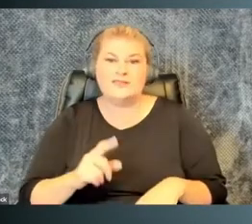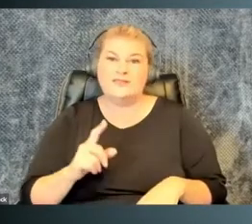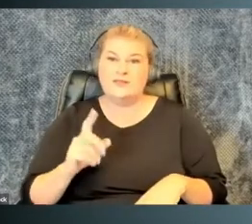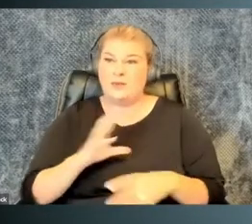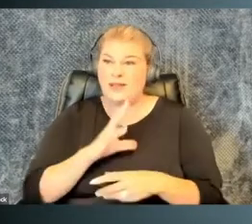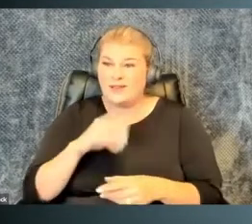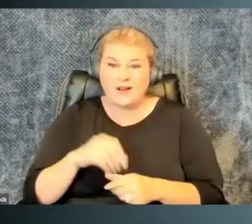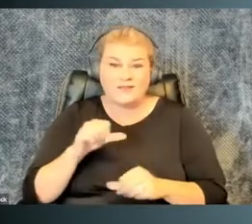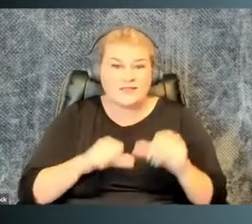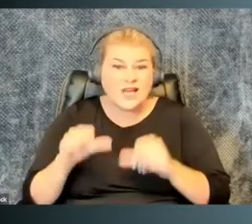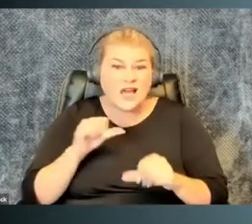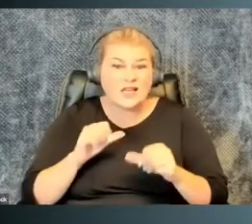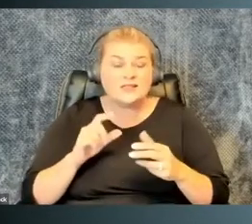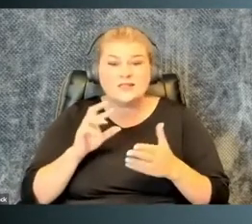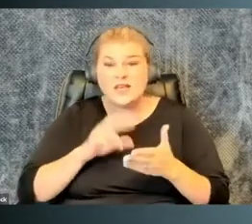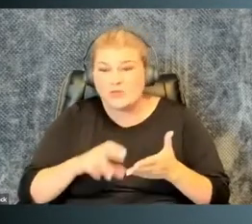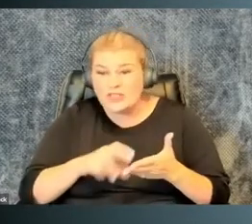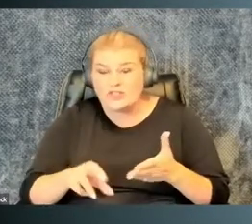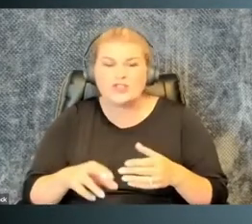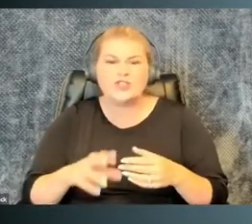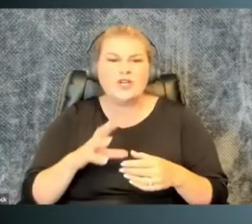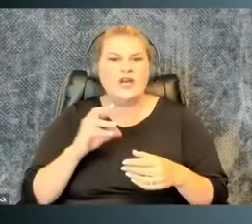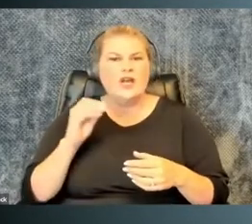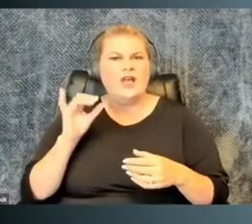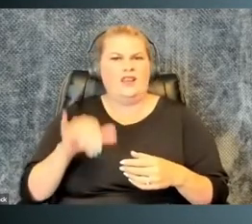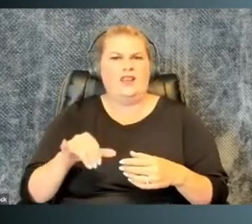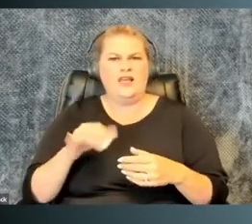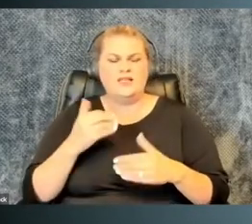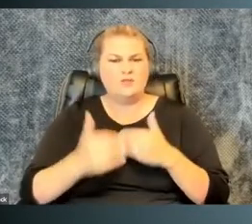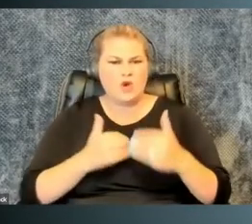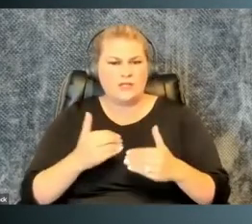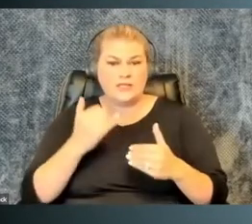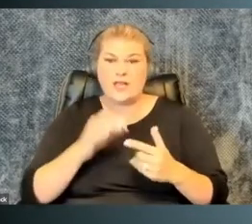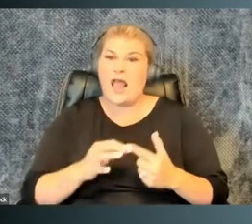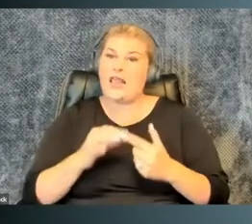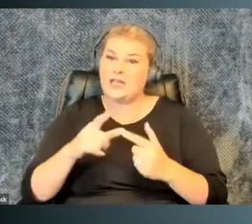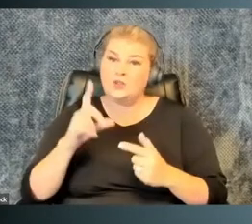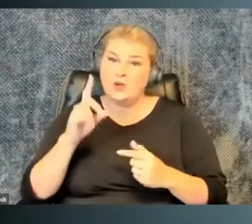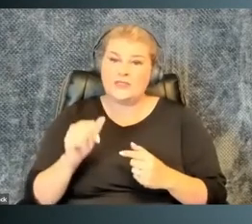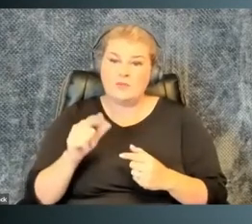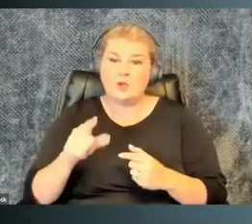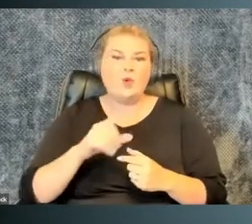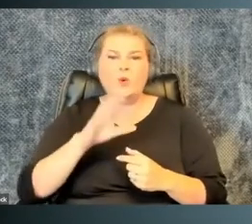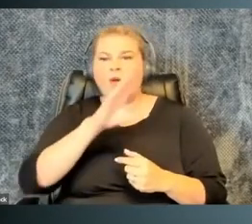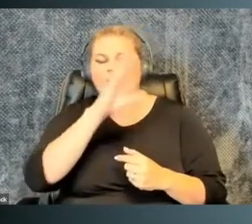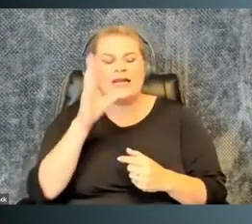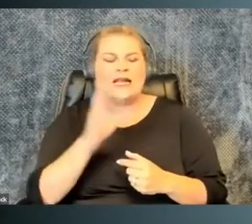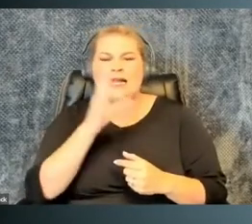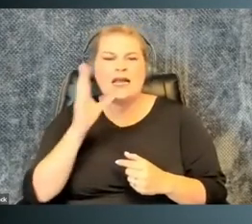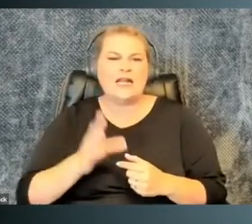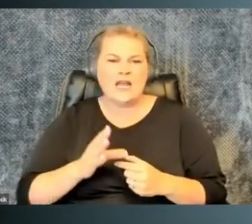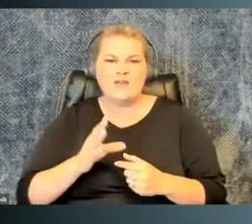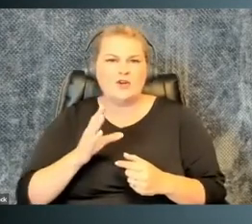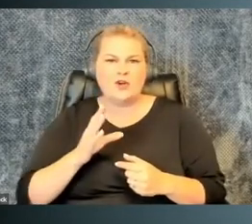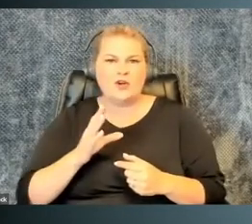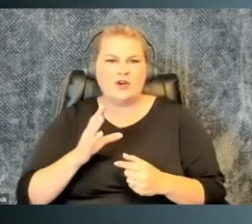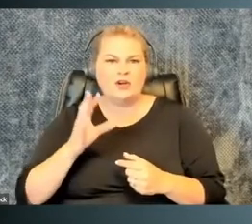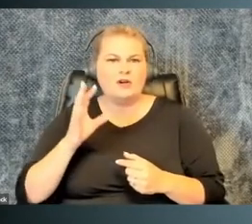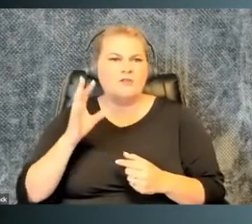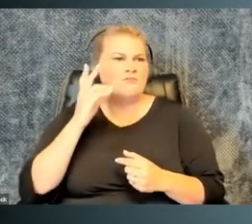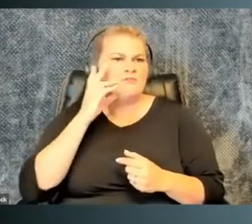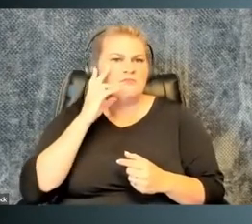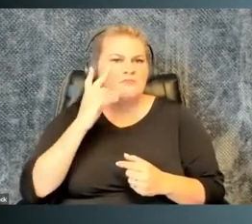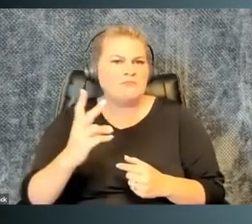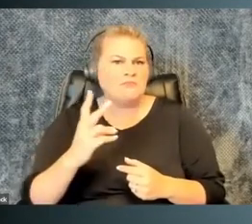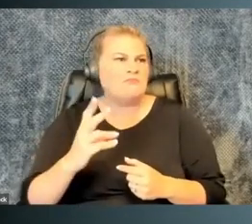places, to being in science, and to being in research. And this is a process that, unless if you are disabled, you are